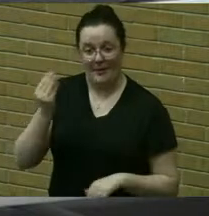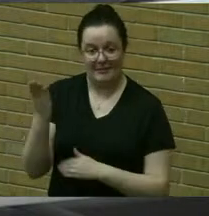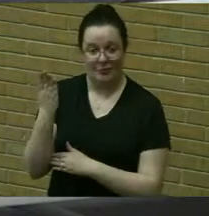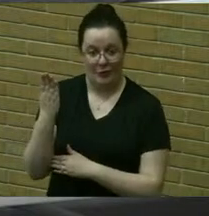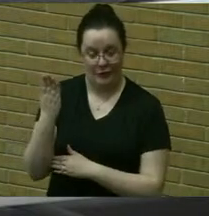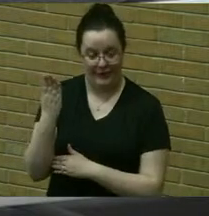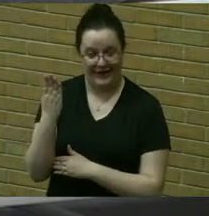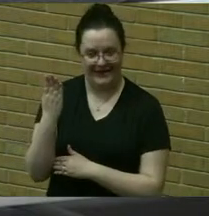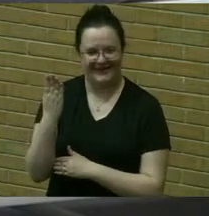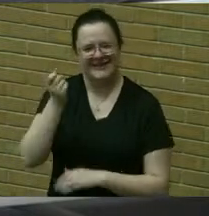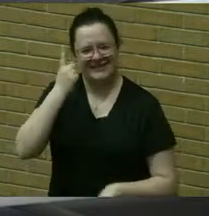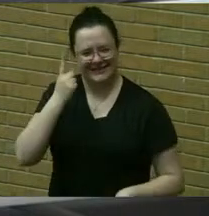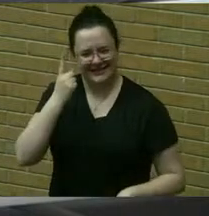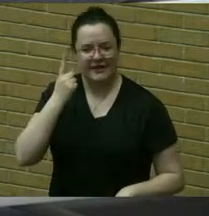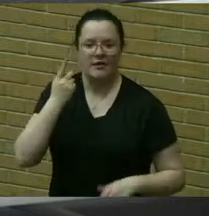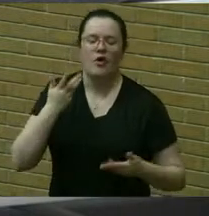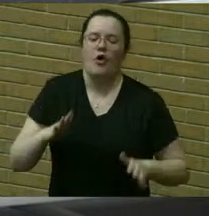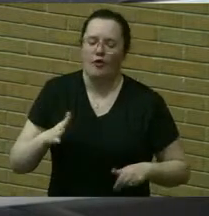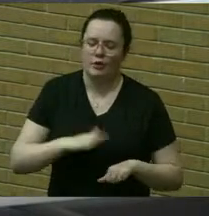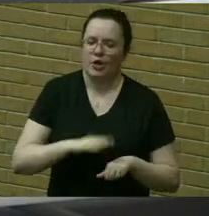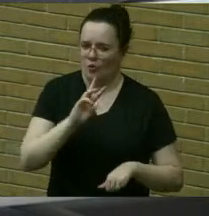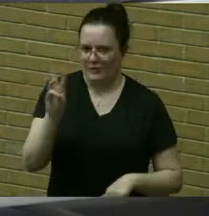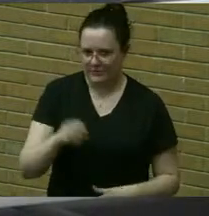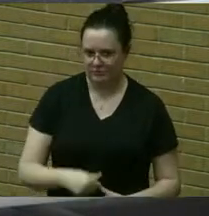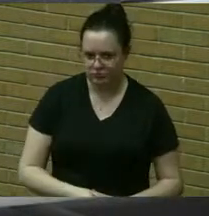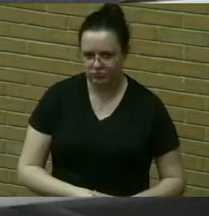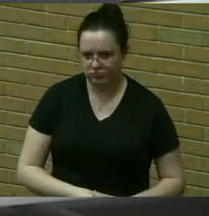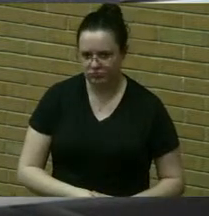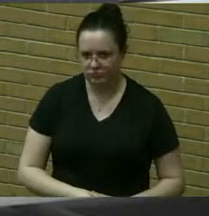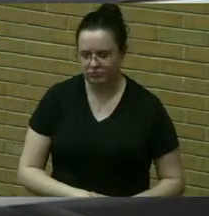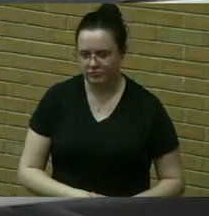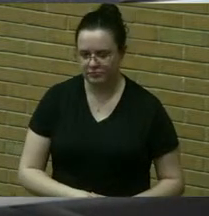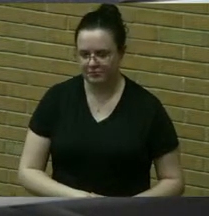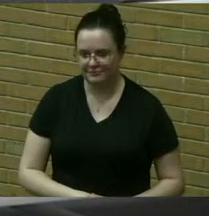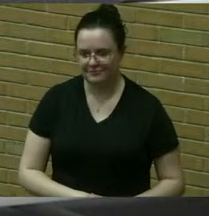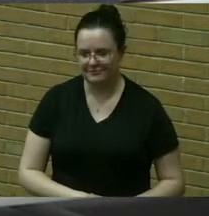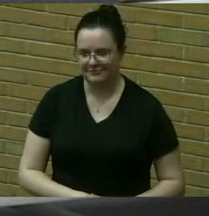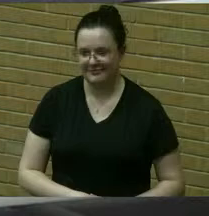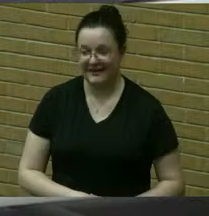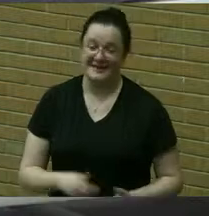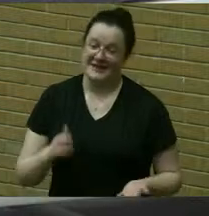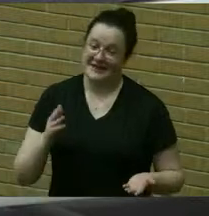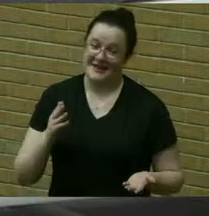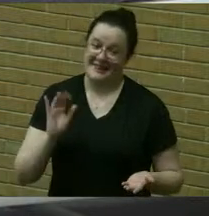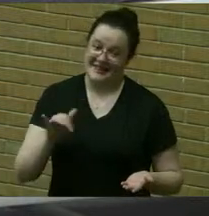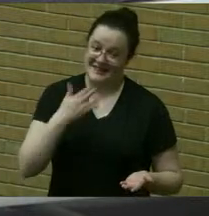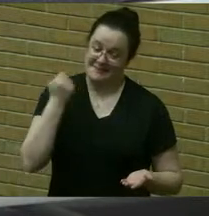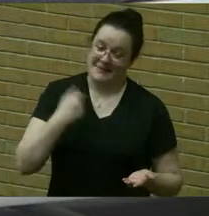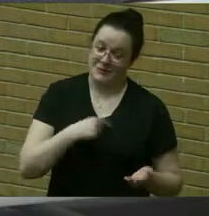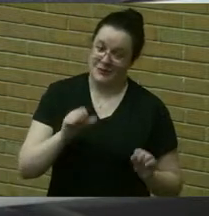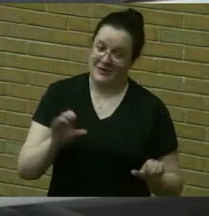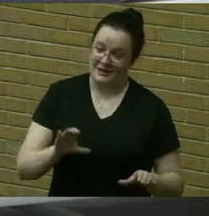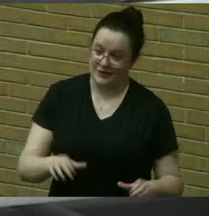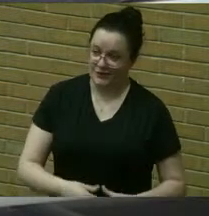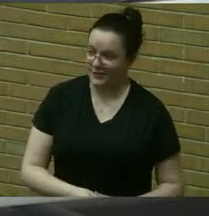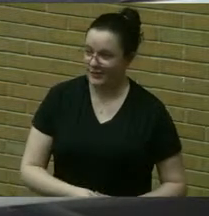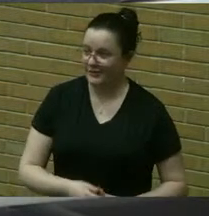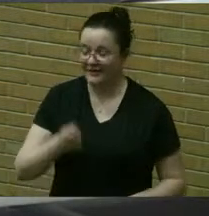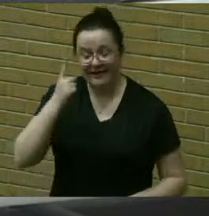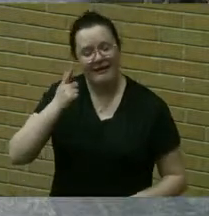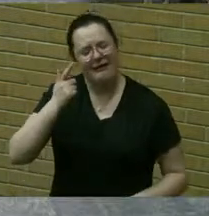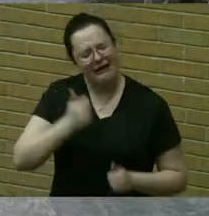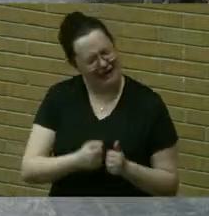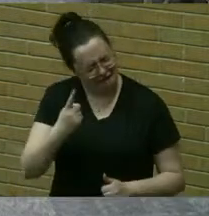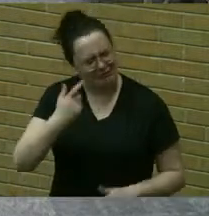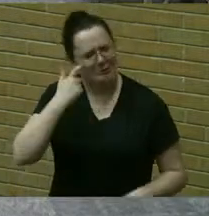the website and like so the doors are covered so hopefully you know it's the best we can do and of course everyone watches this meeting